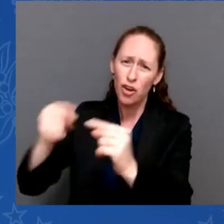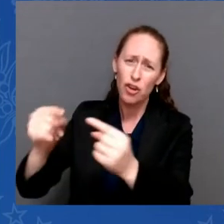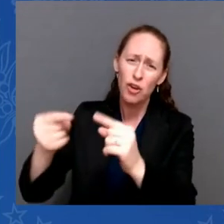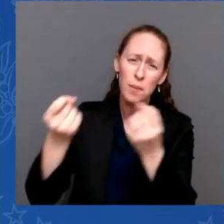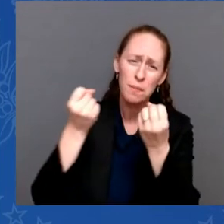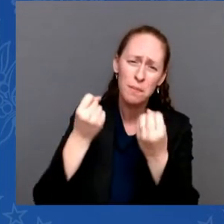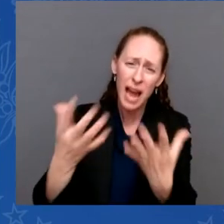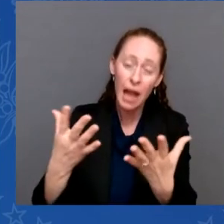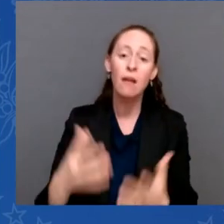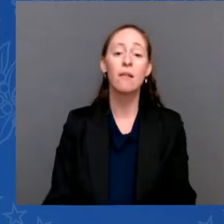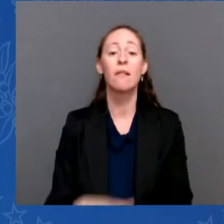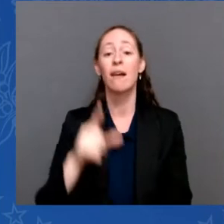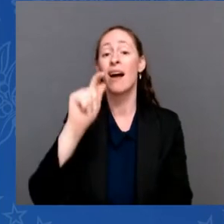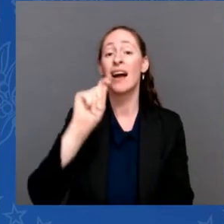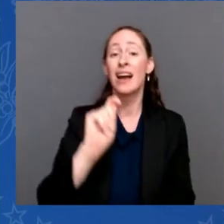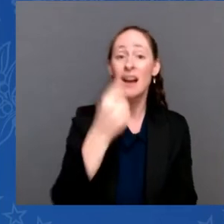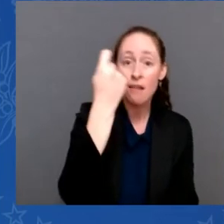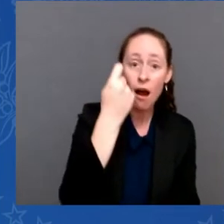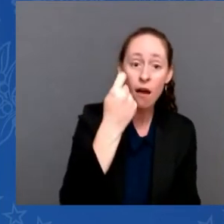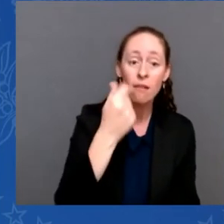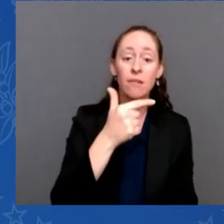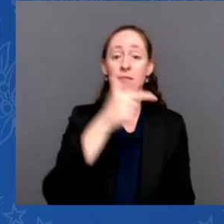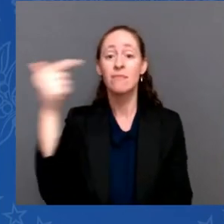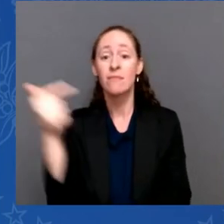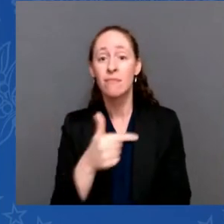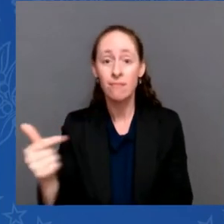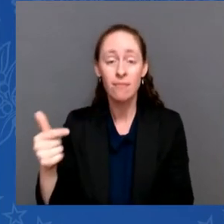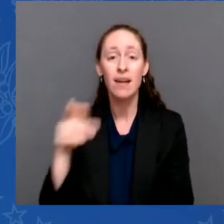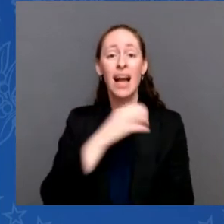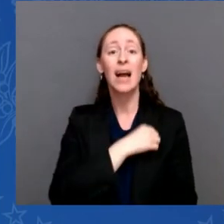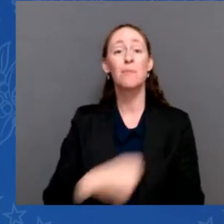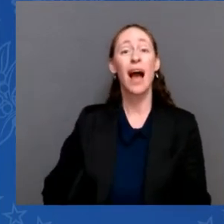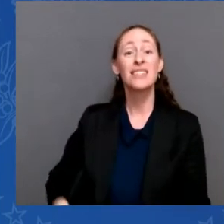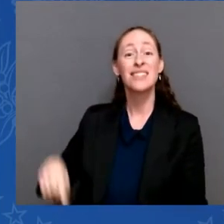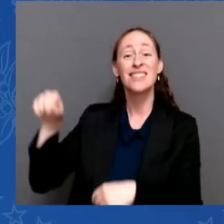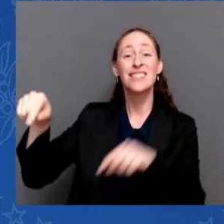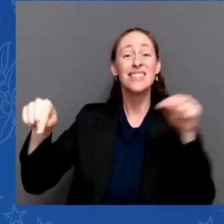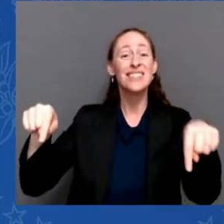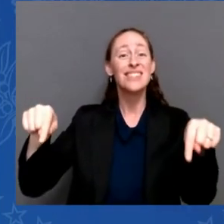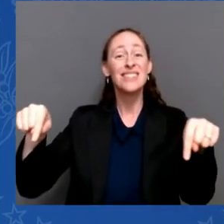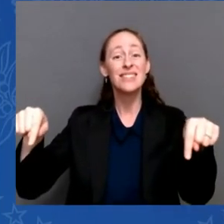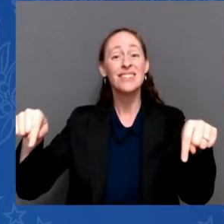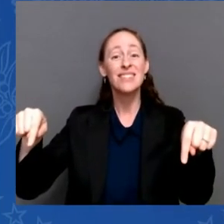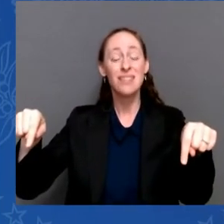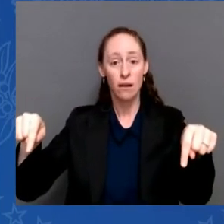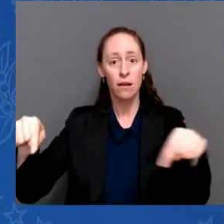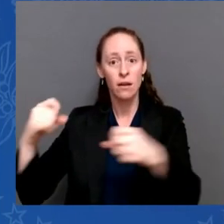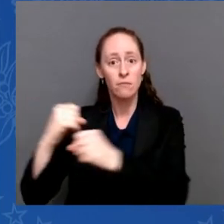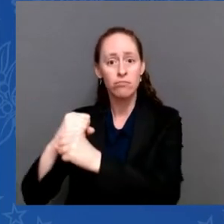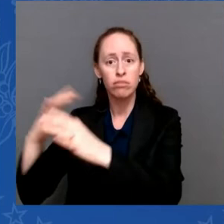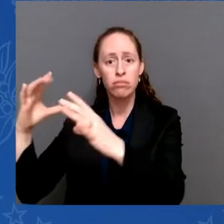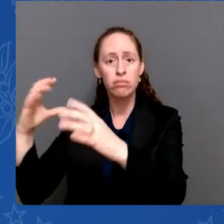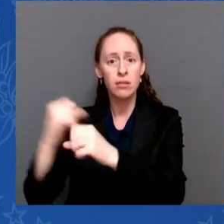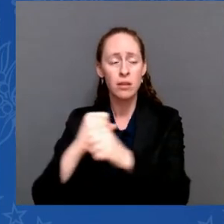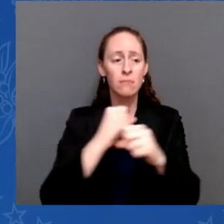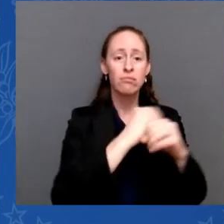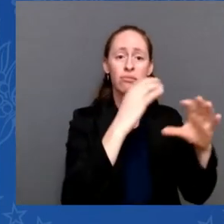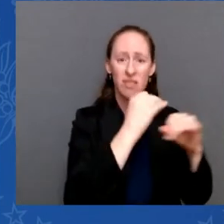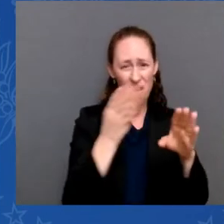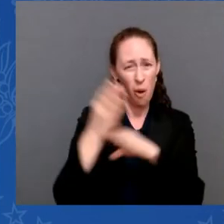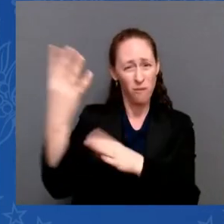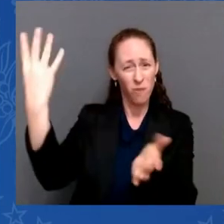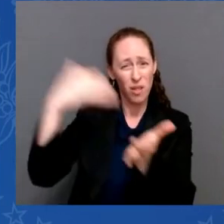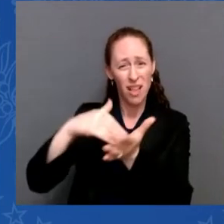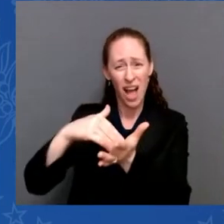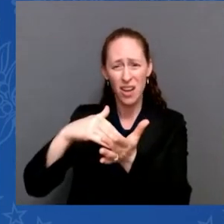killing 224 and wounding over 4,500 others. He carved a trail of murder and